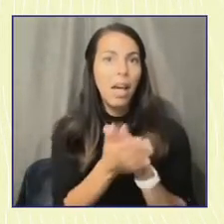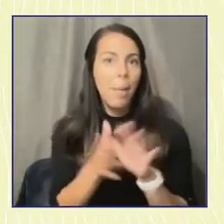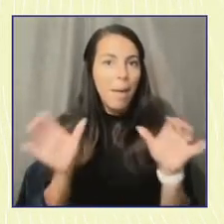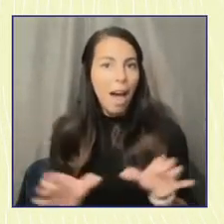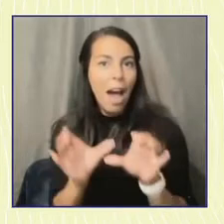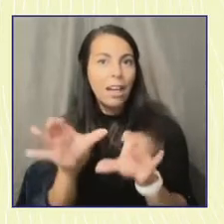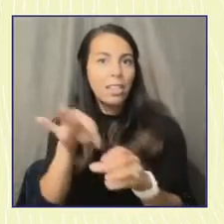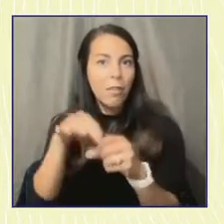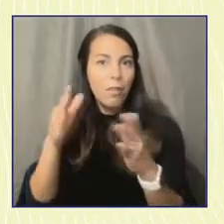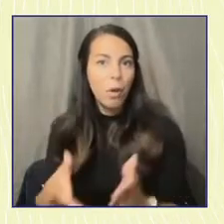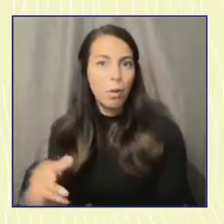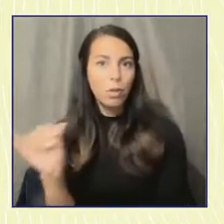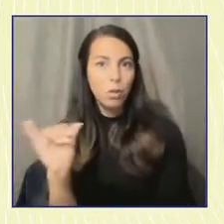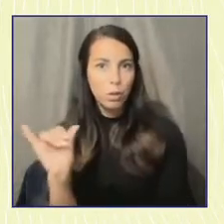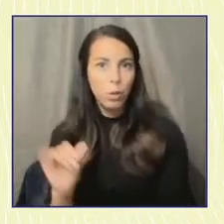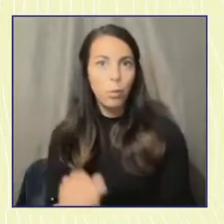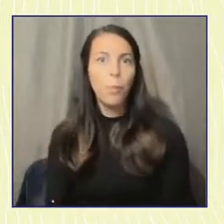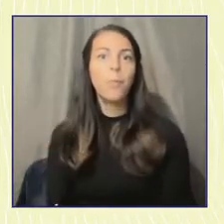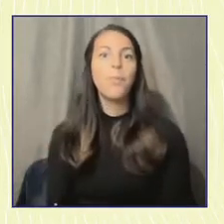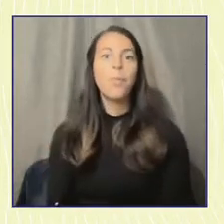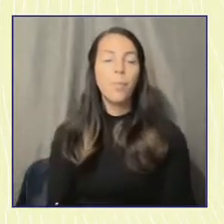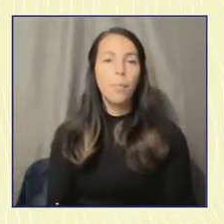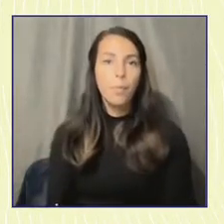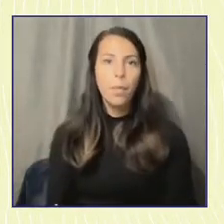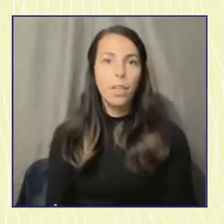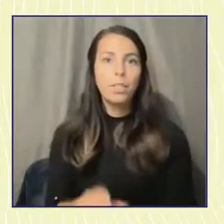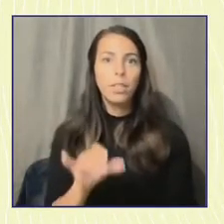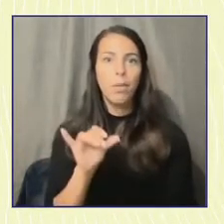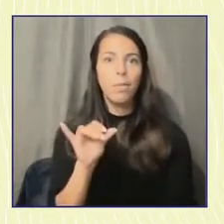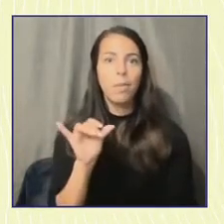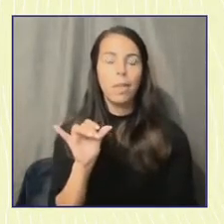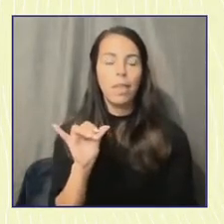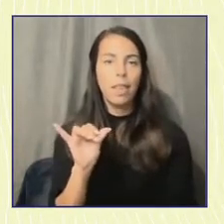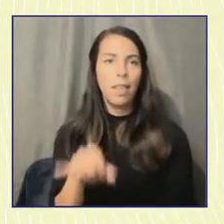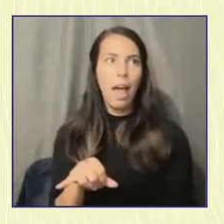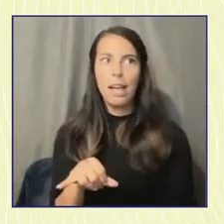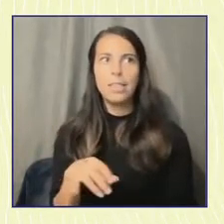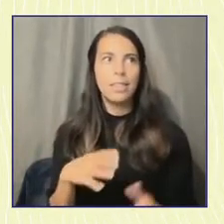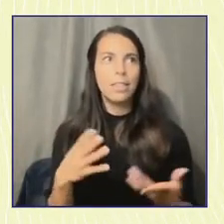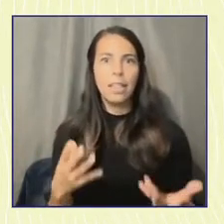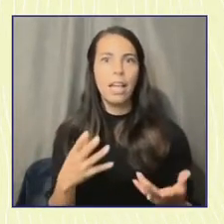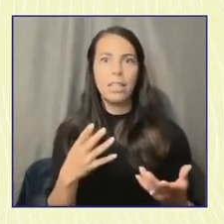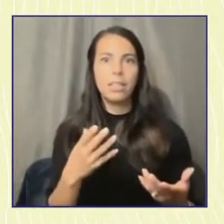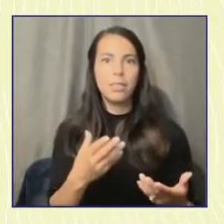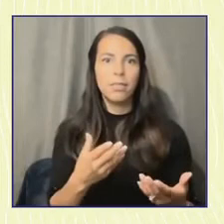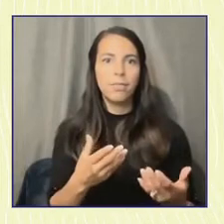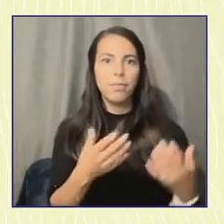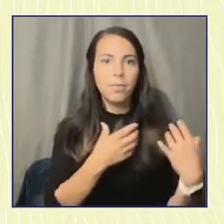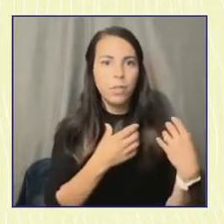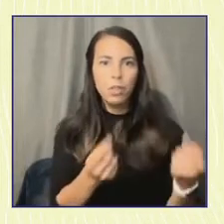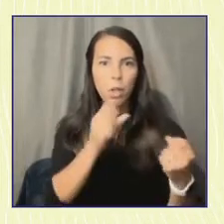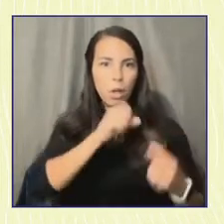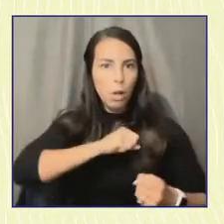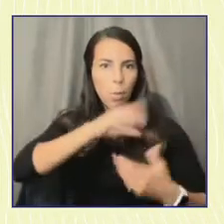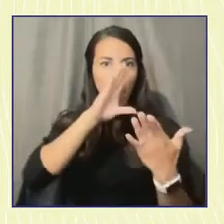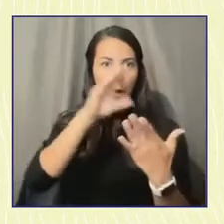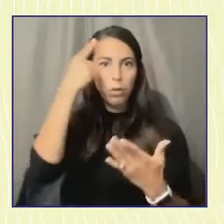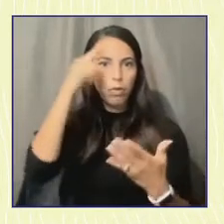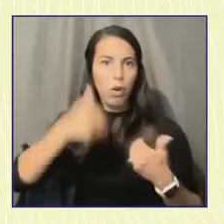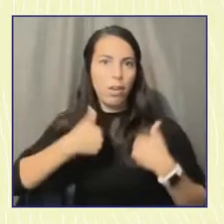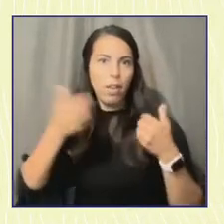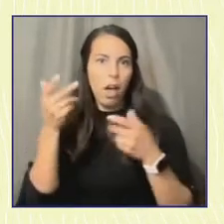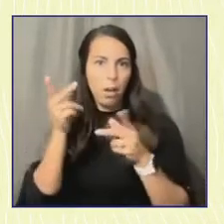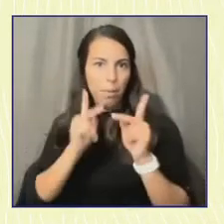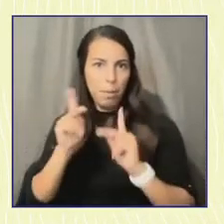comprehensive approach, the growing voters framework. A lot of young people simply